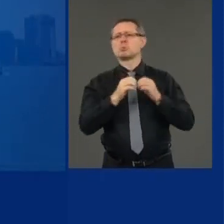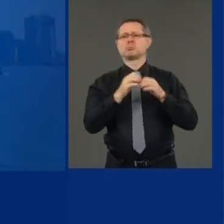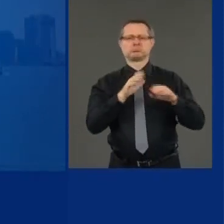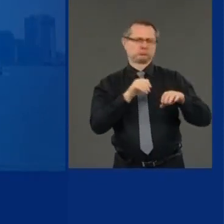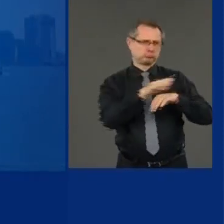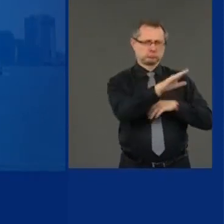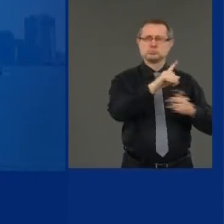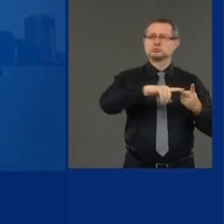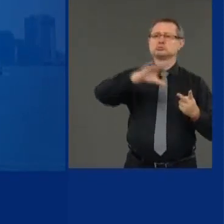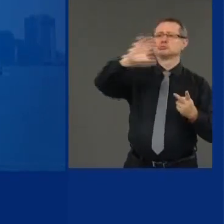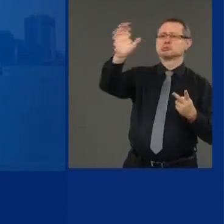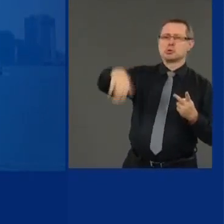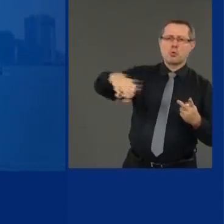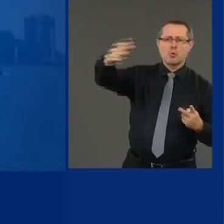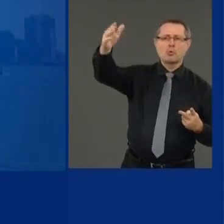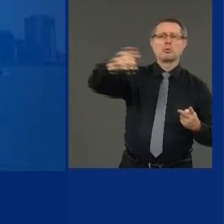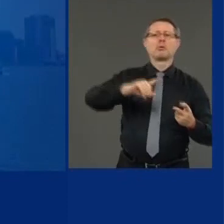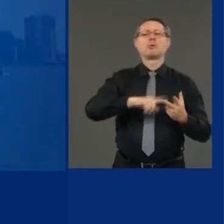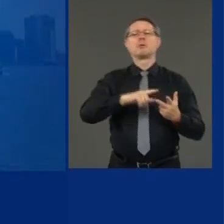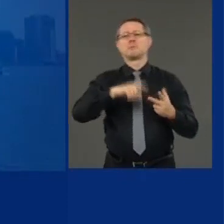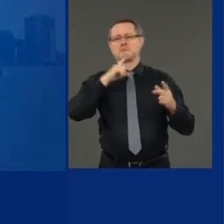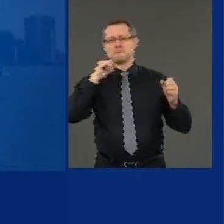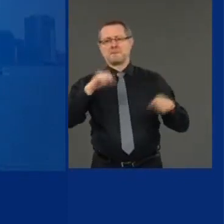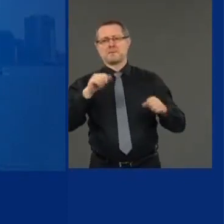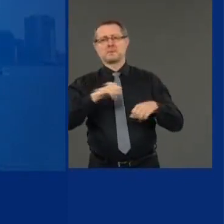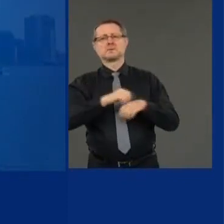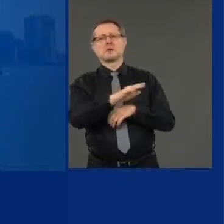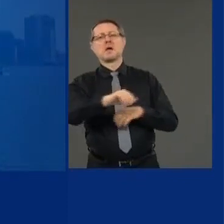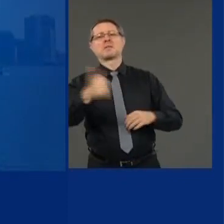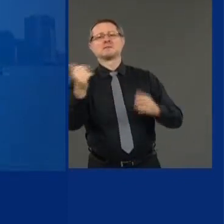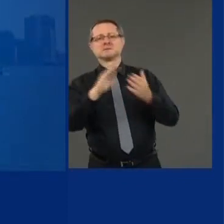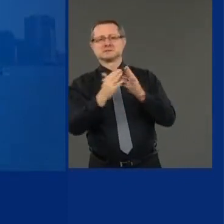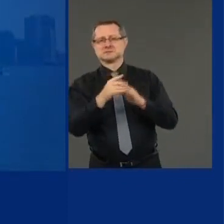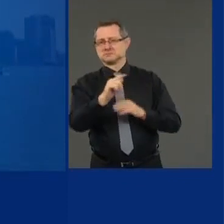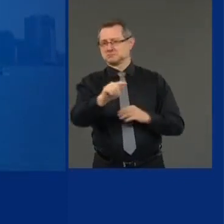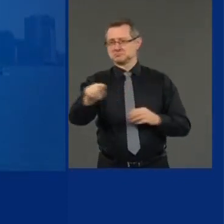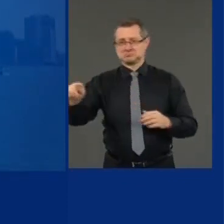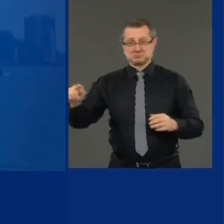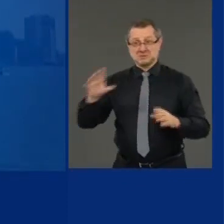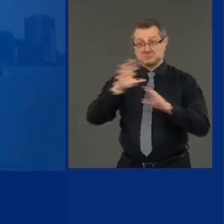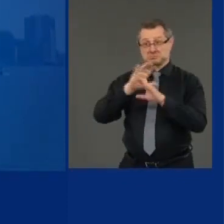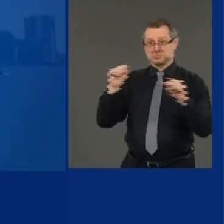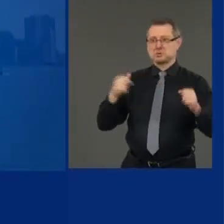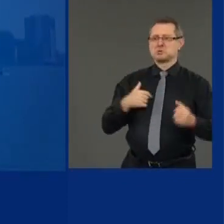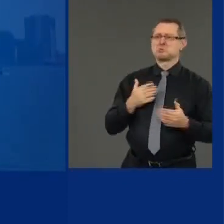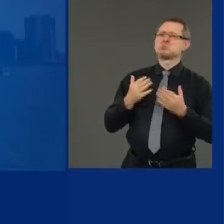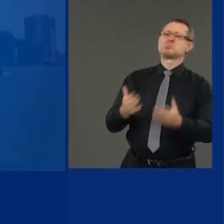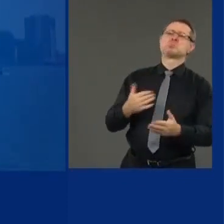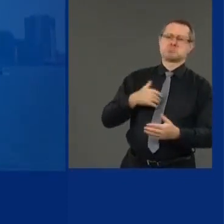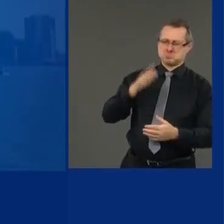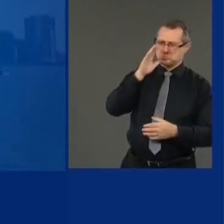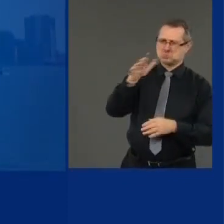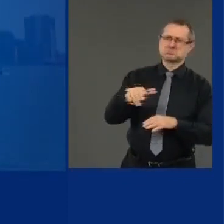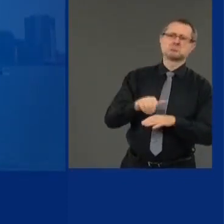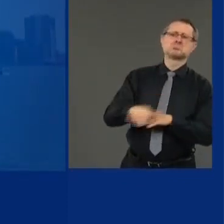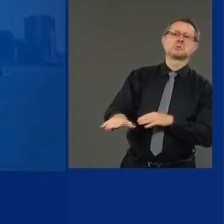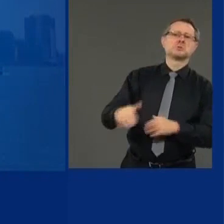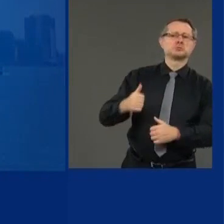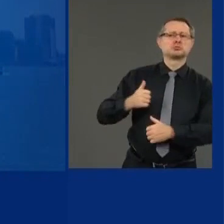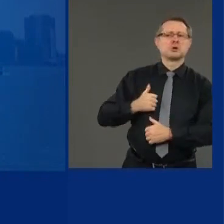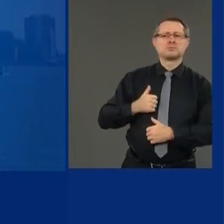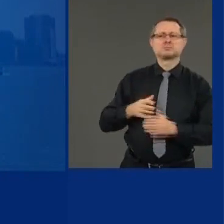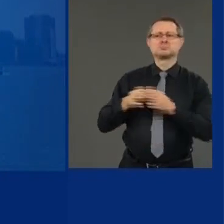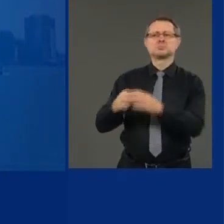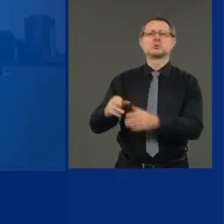president is talking about sending troops to other cities. The president suggested he would send troops to New York